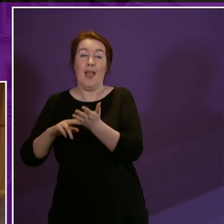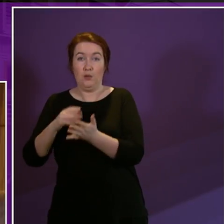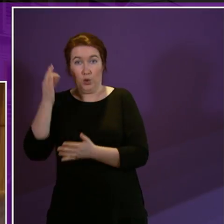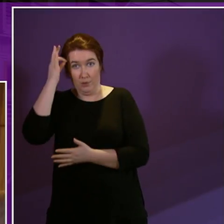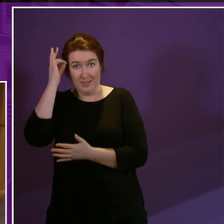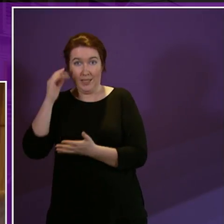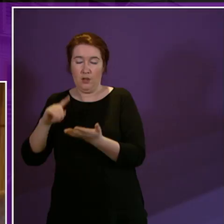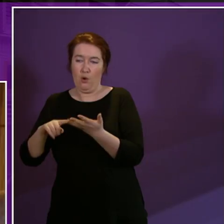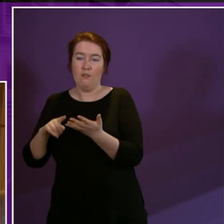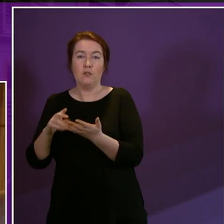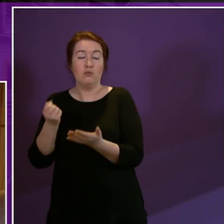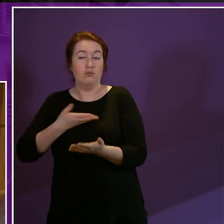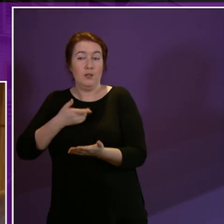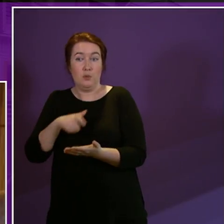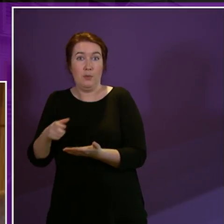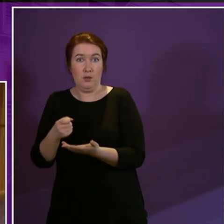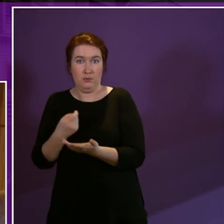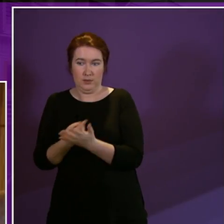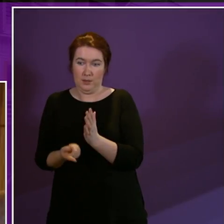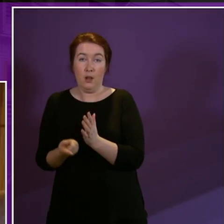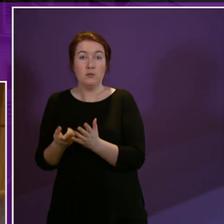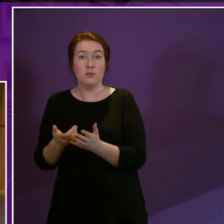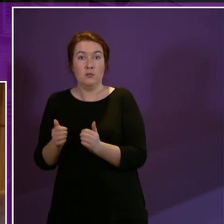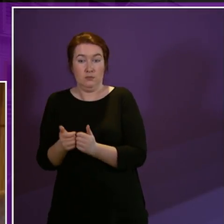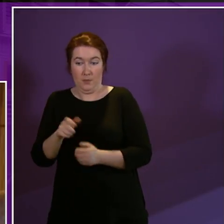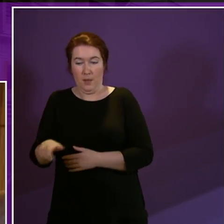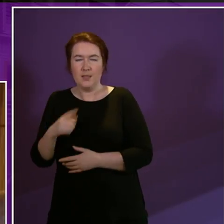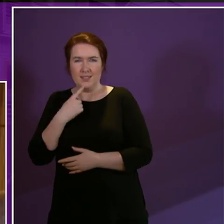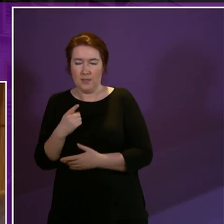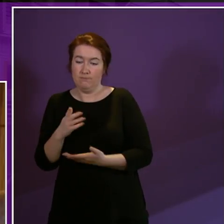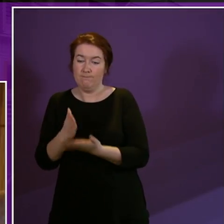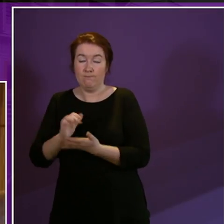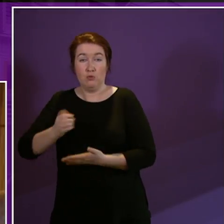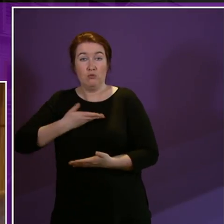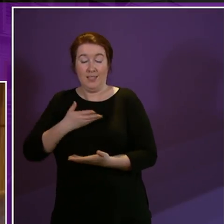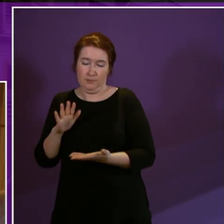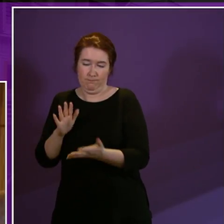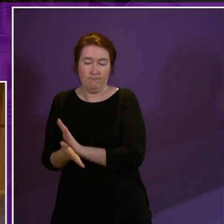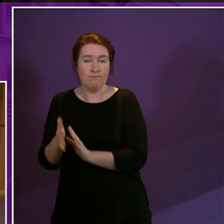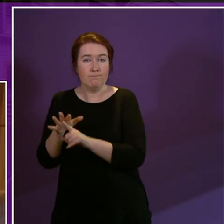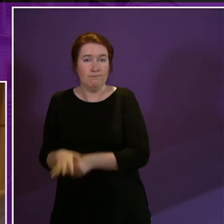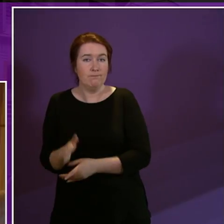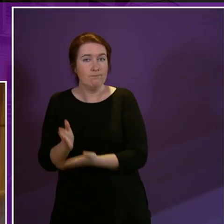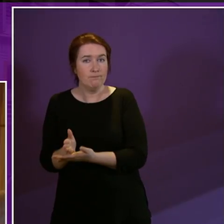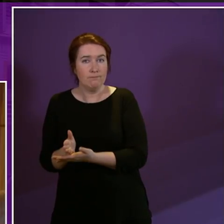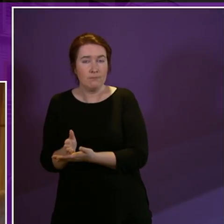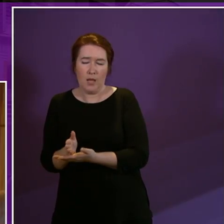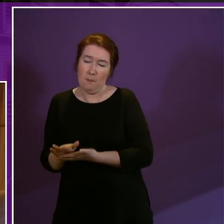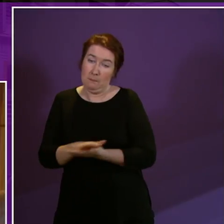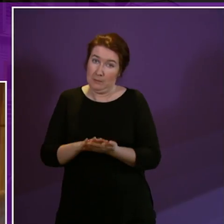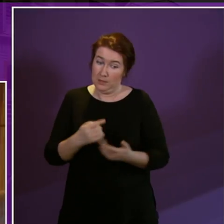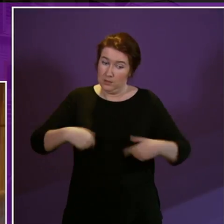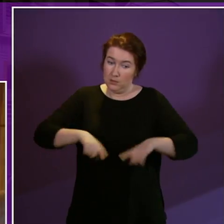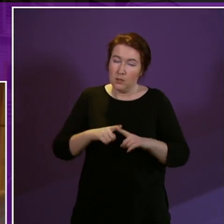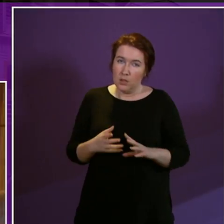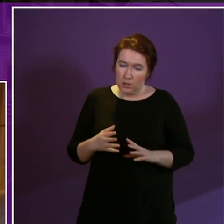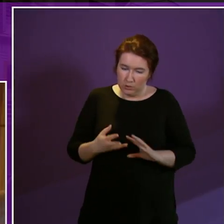conclude that there have been grave and systemic violations of disabled people's human rights how we design our